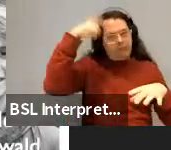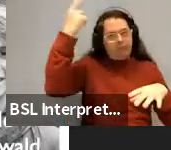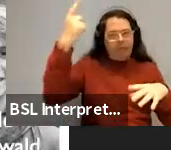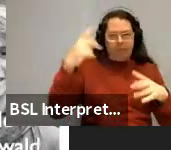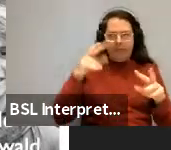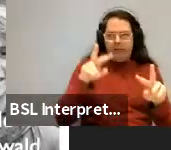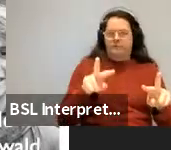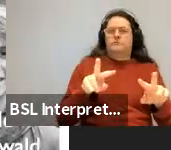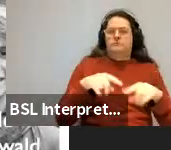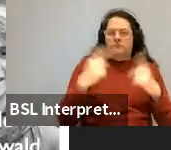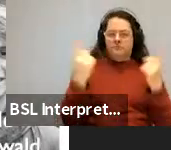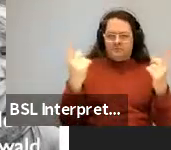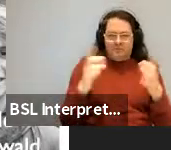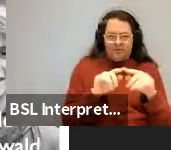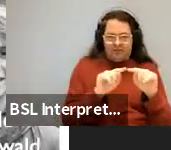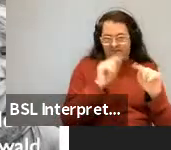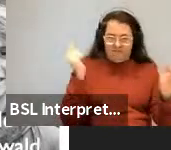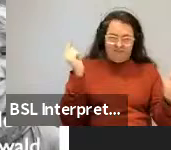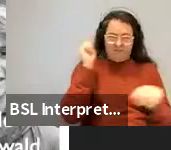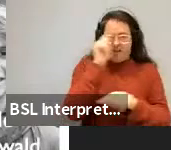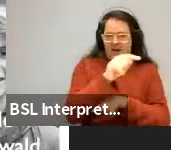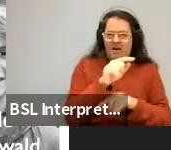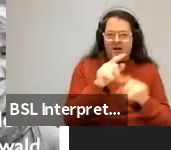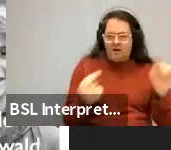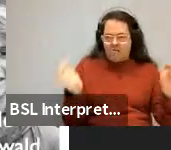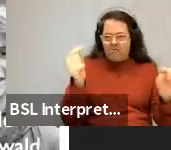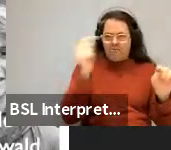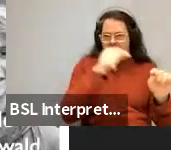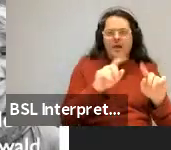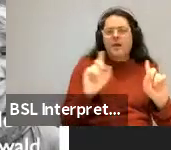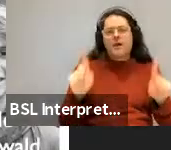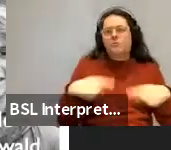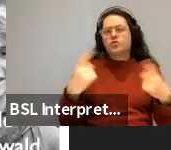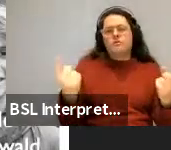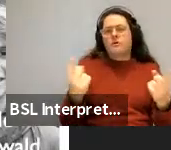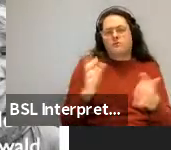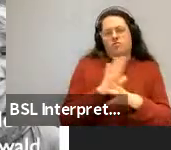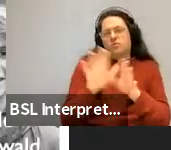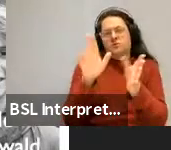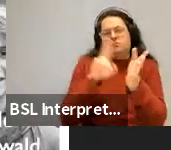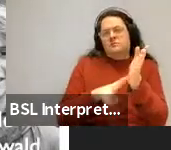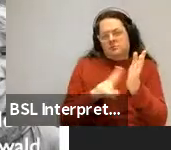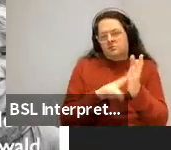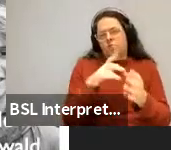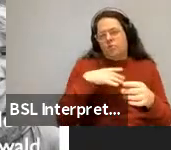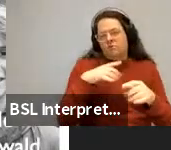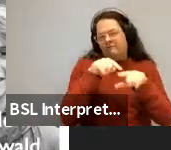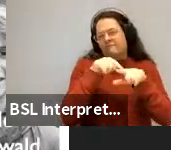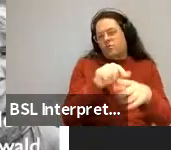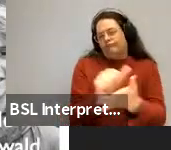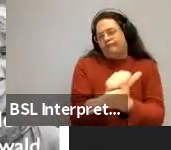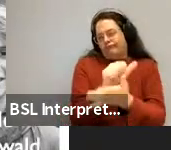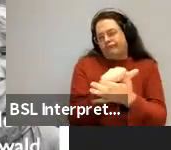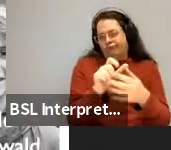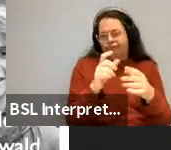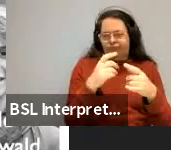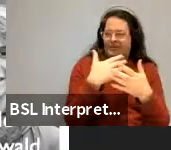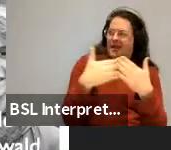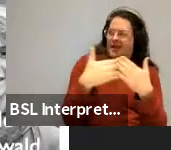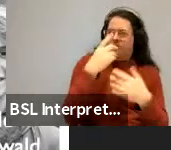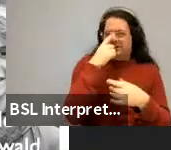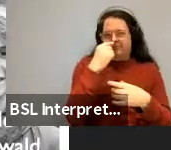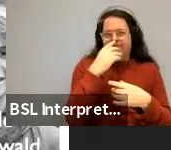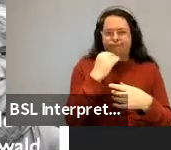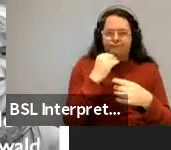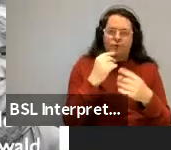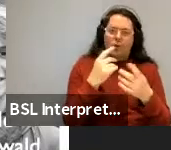longer distance dependencies in the baseline that way. So that would be a very, not necessarily the best control. actually,